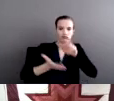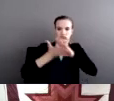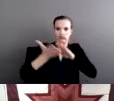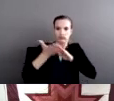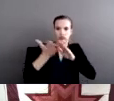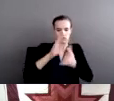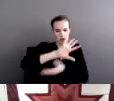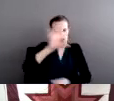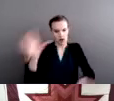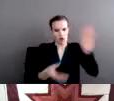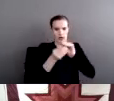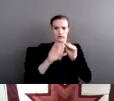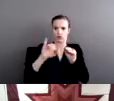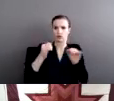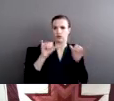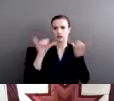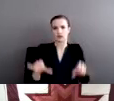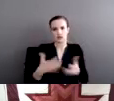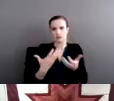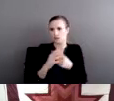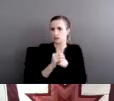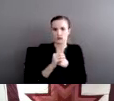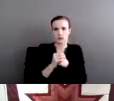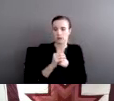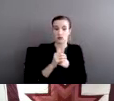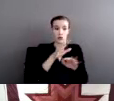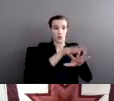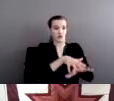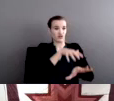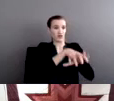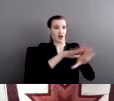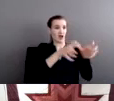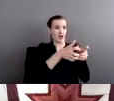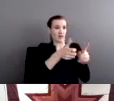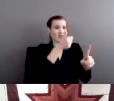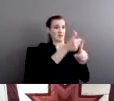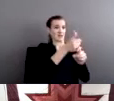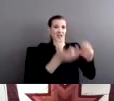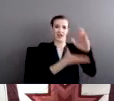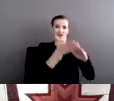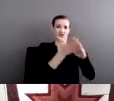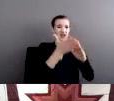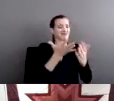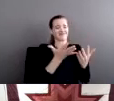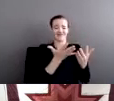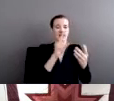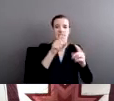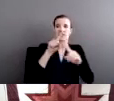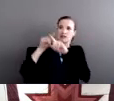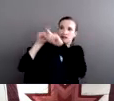criminal justice system. So tribes are often completely dependent on federal grant programs